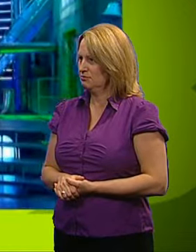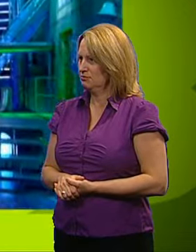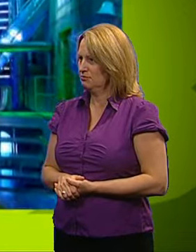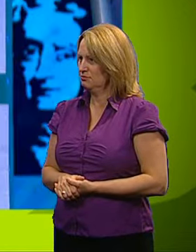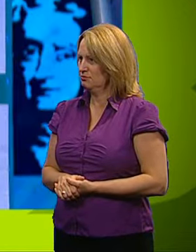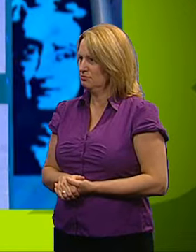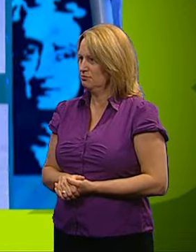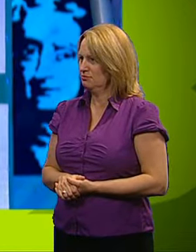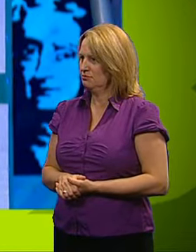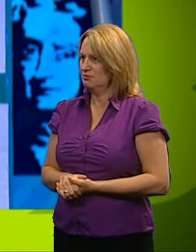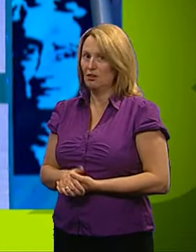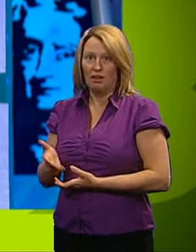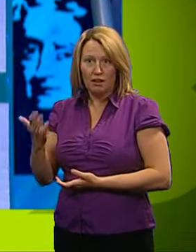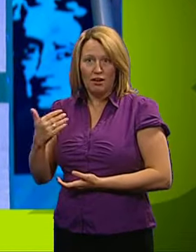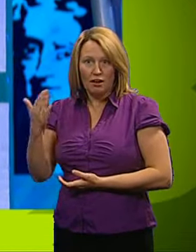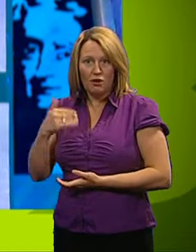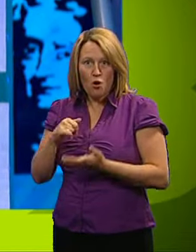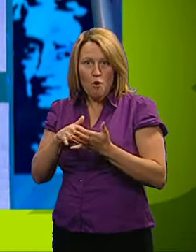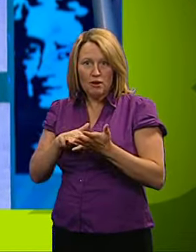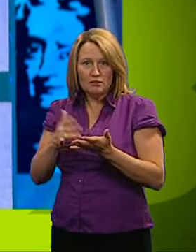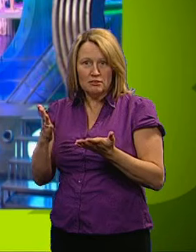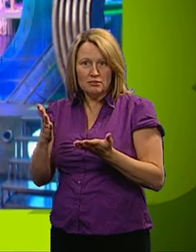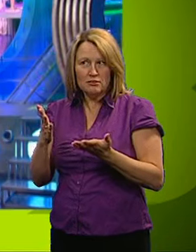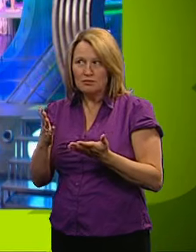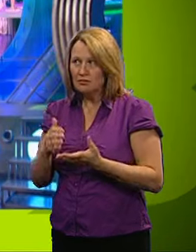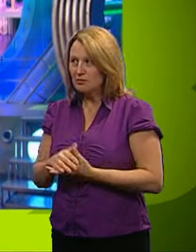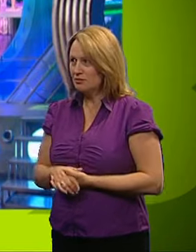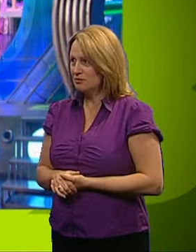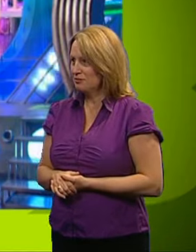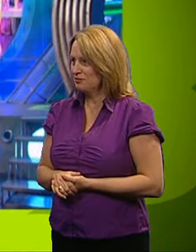That's gnomes! There were gnomes just then! There were gnomes in the lab!